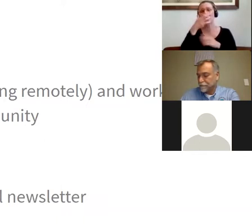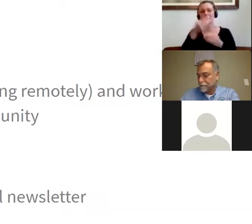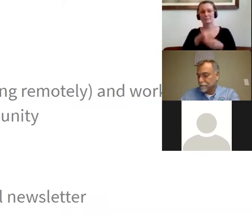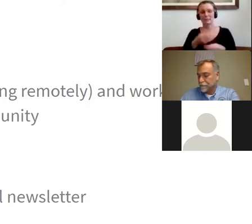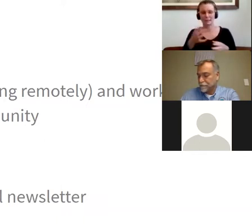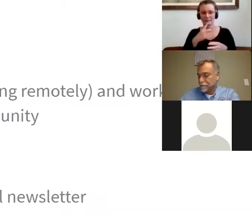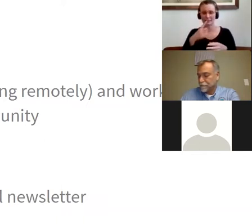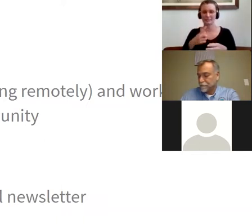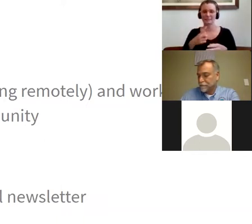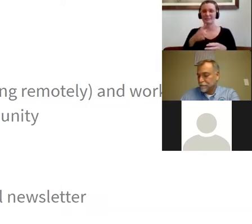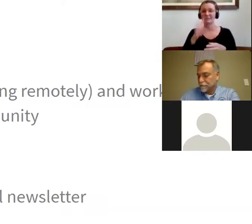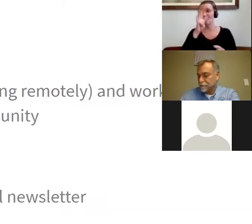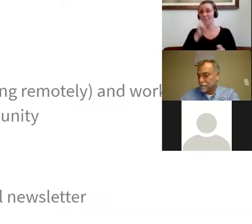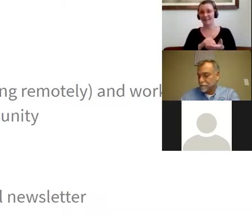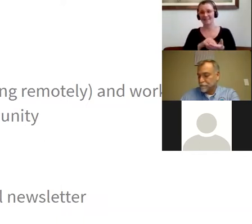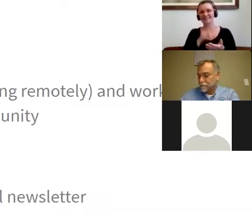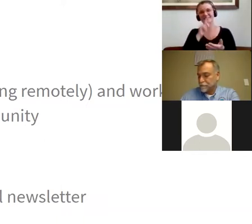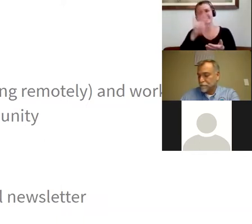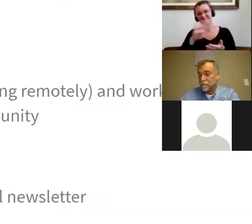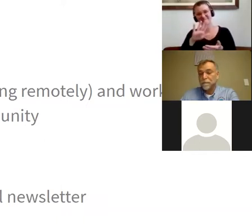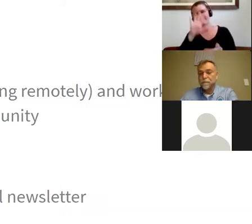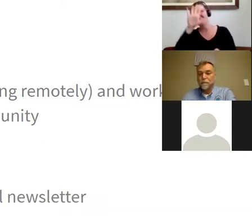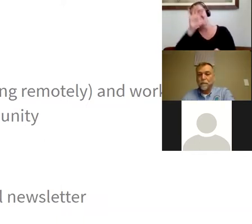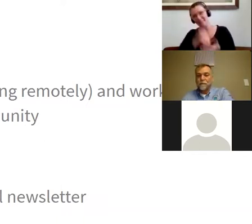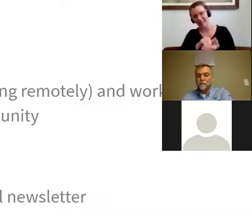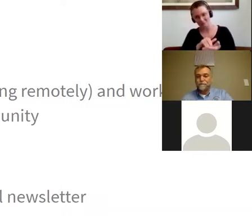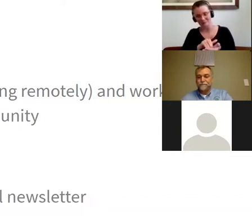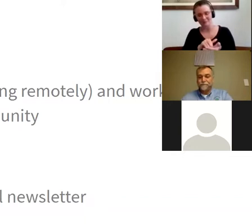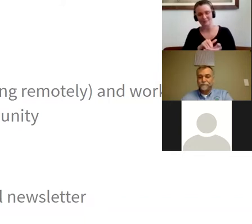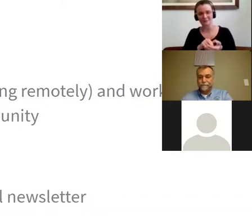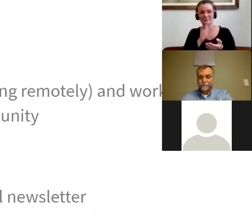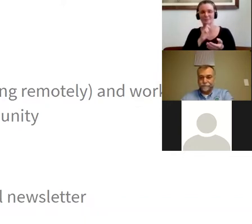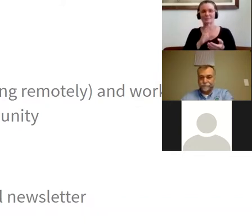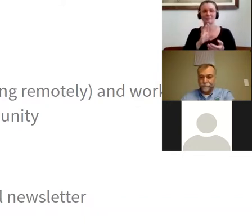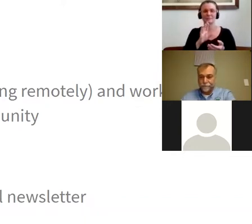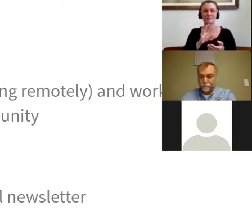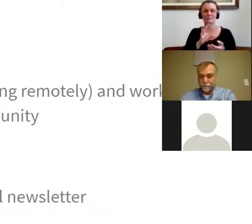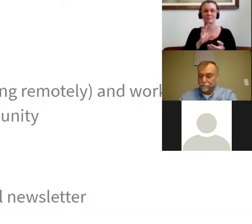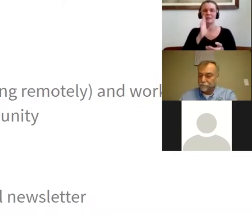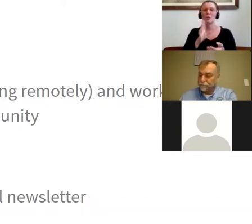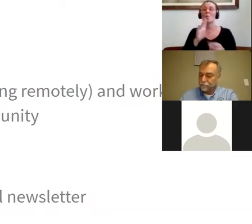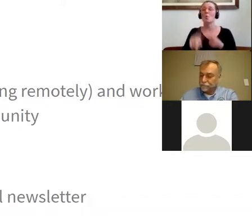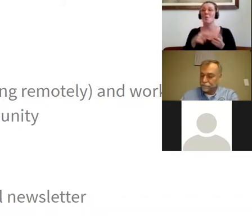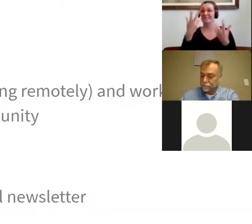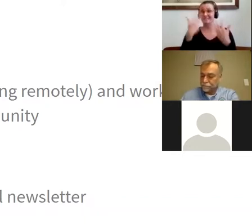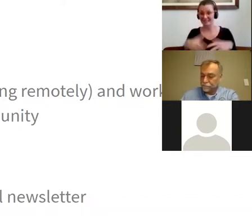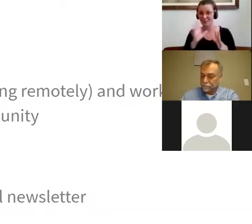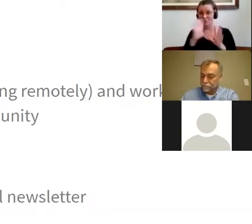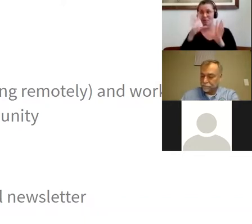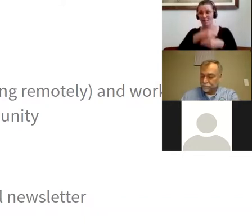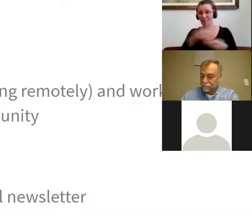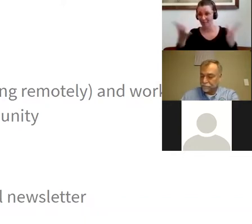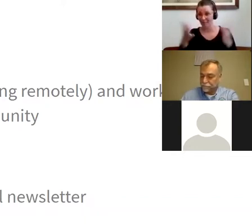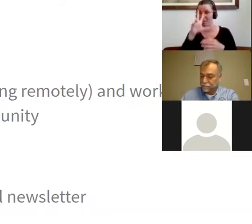,000, but we have given out over 5,000. We'll be giving out over 30,000 by the time we're done, reaching out to